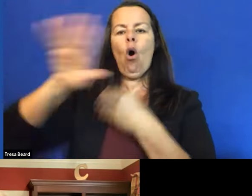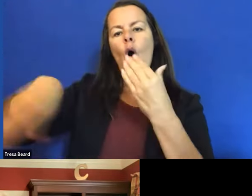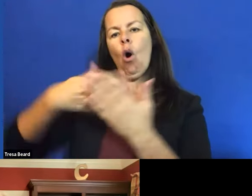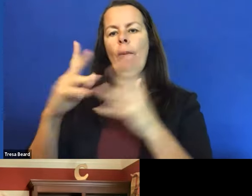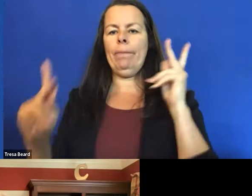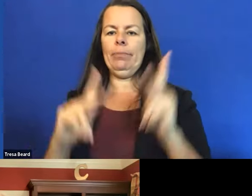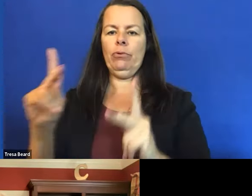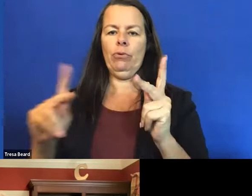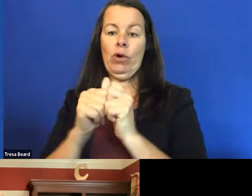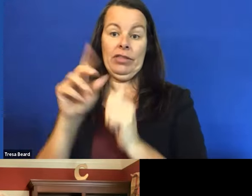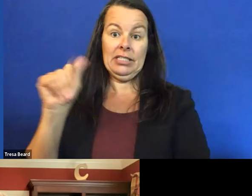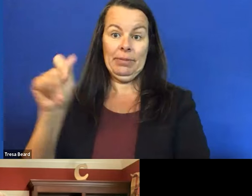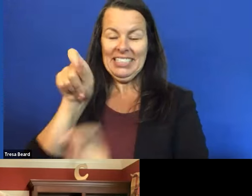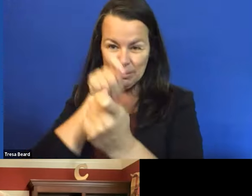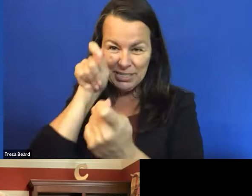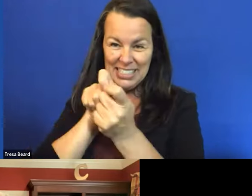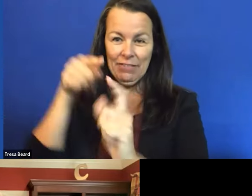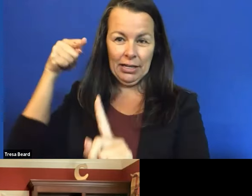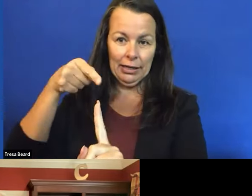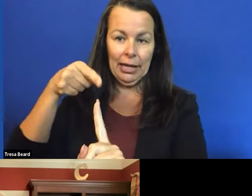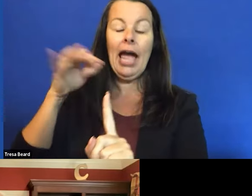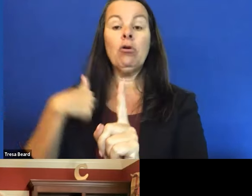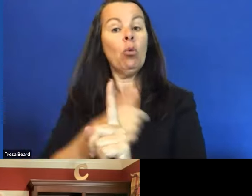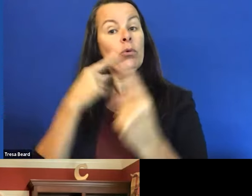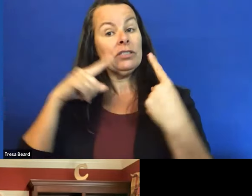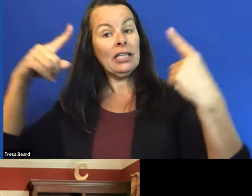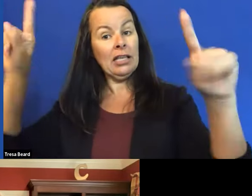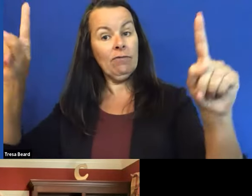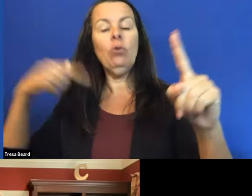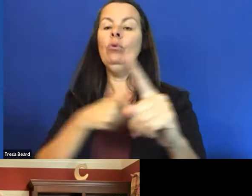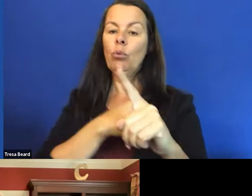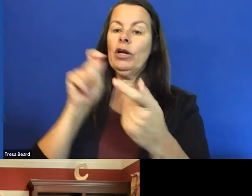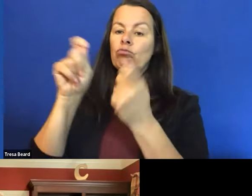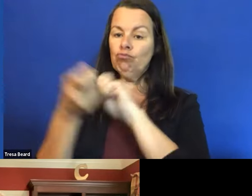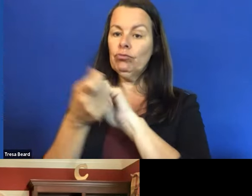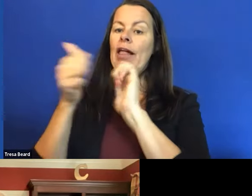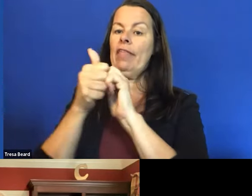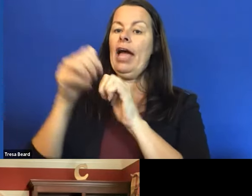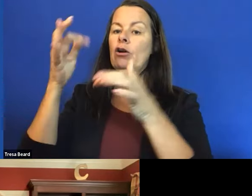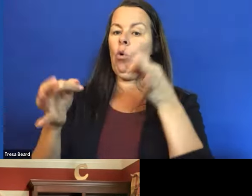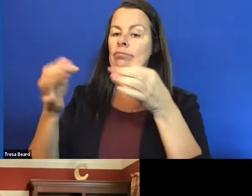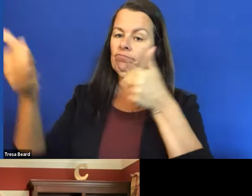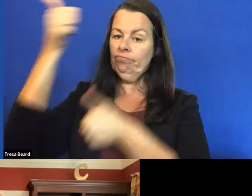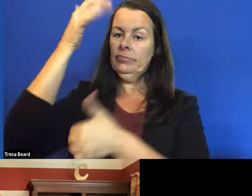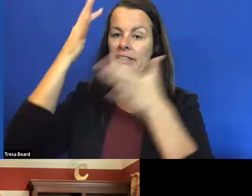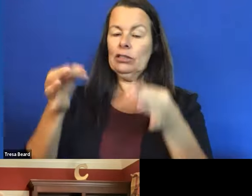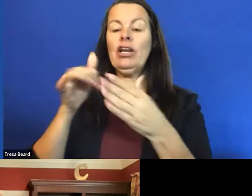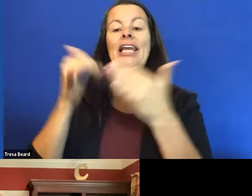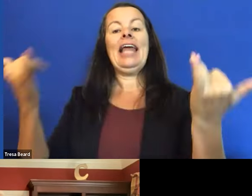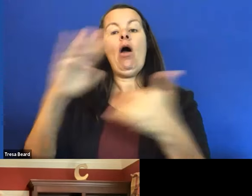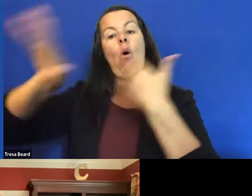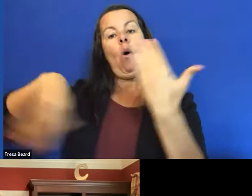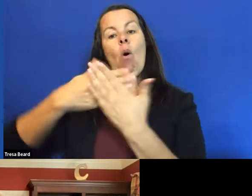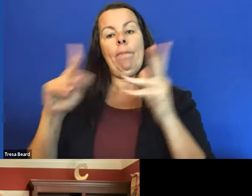very specifically. And we were successful, we reversed the court decision. And so now all people with disabilities are